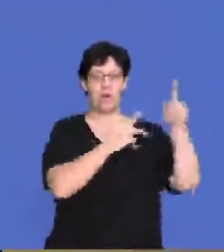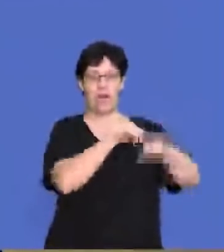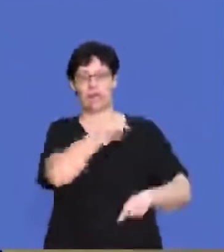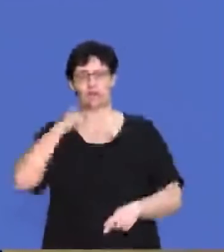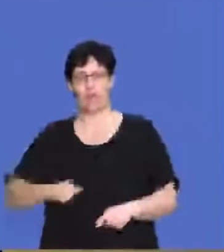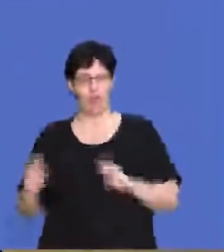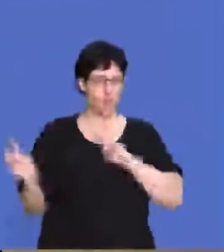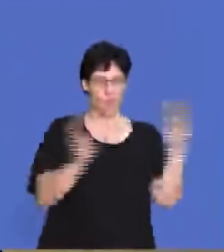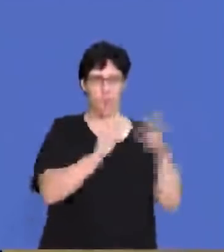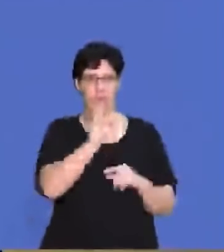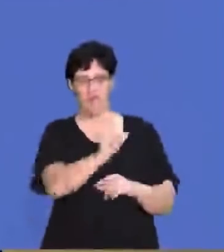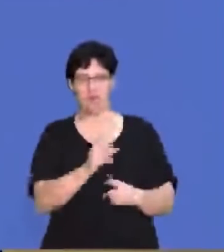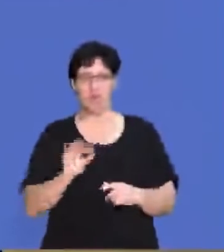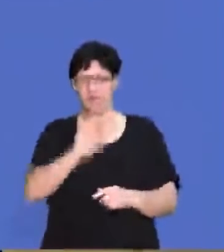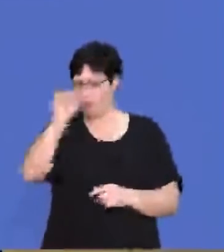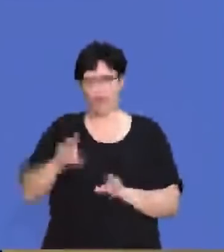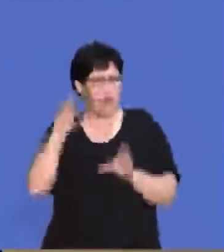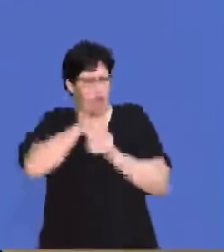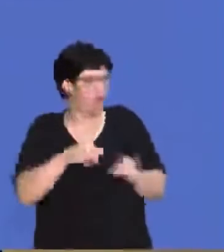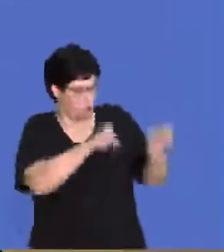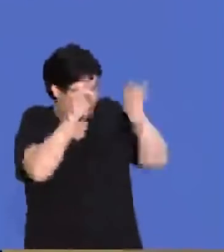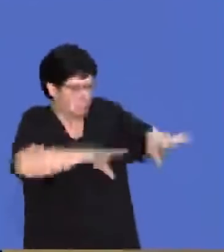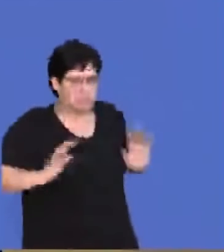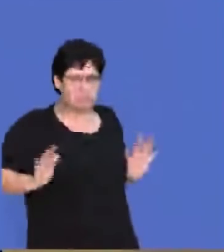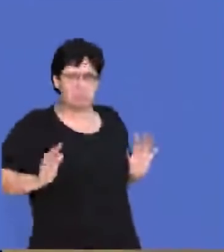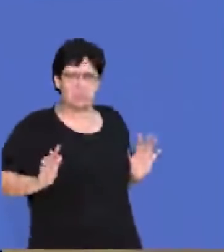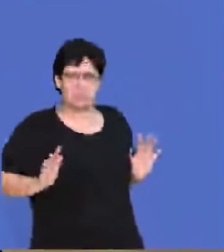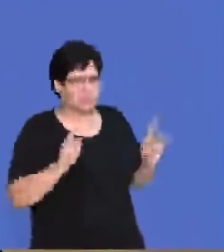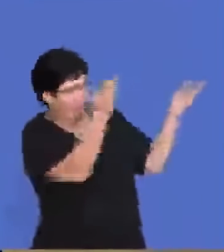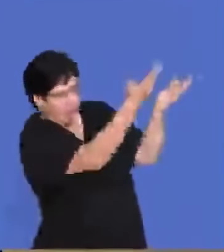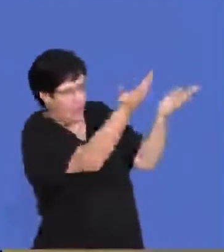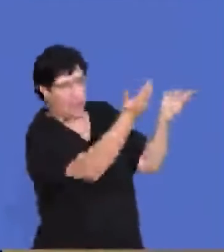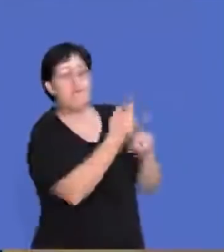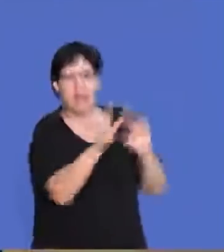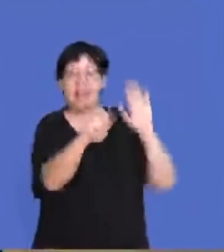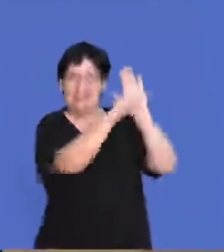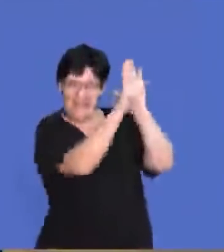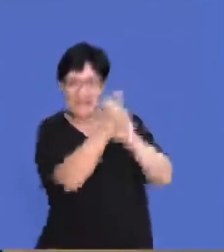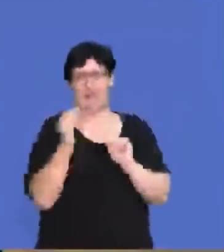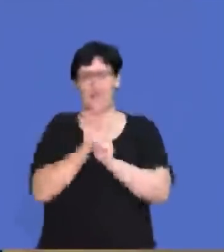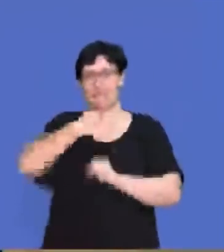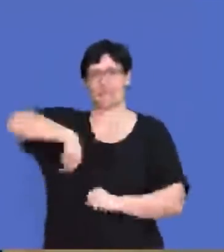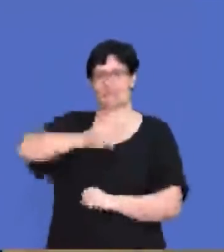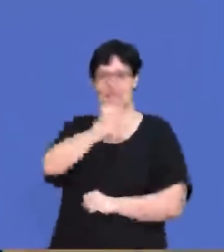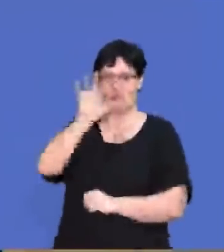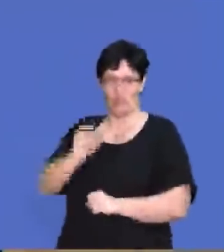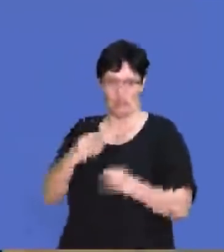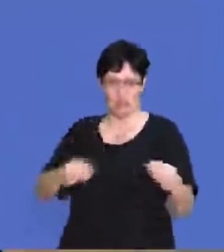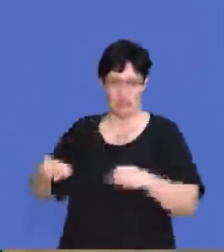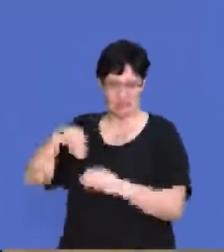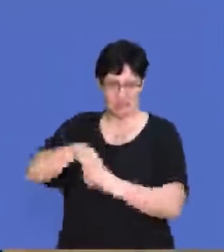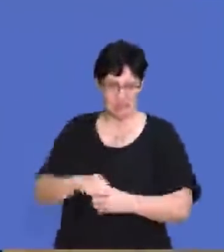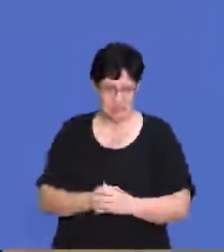States and China, even though South Africa has nothing to do with it, it did have a negative impact on